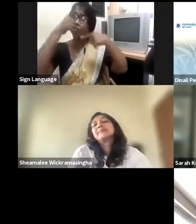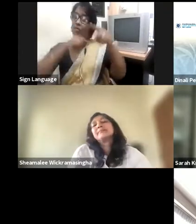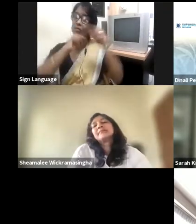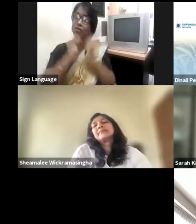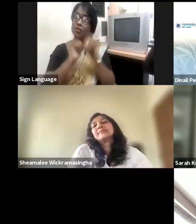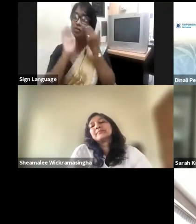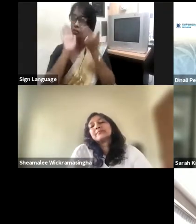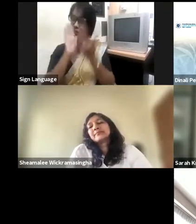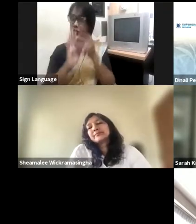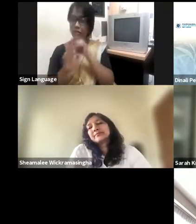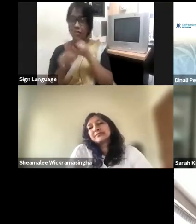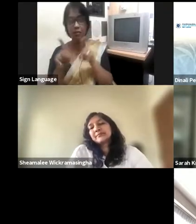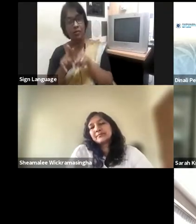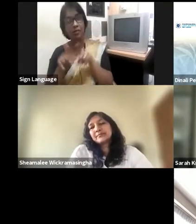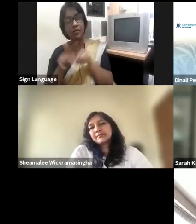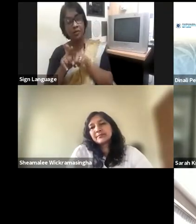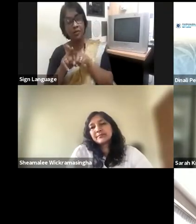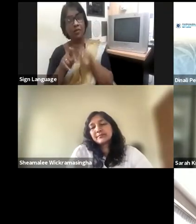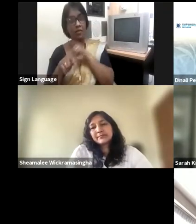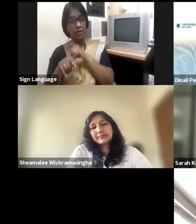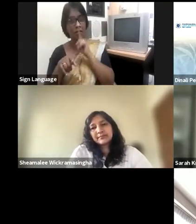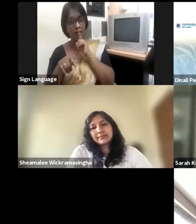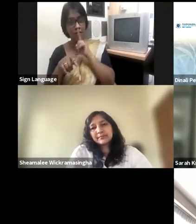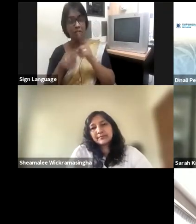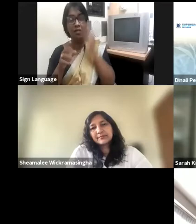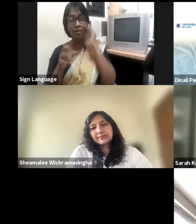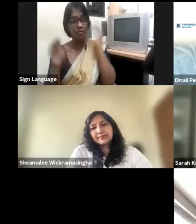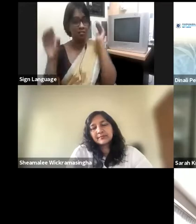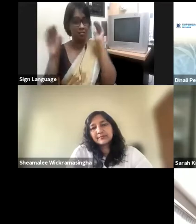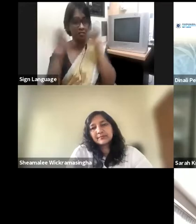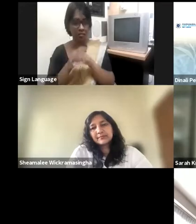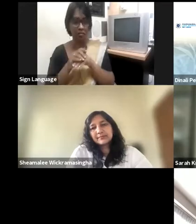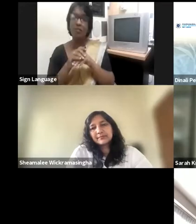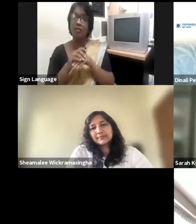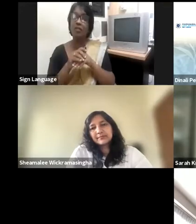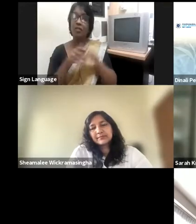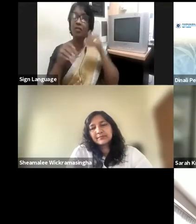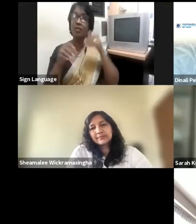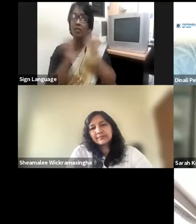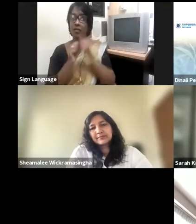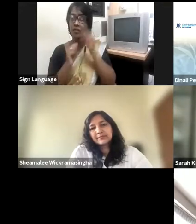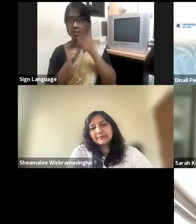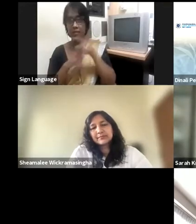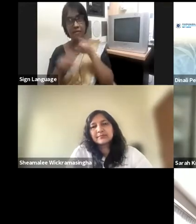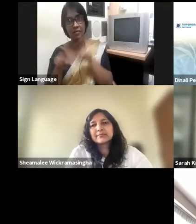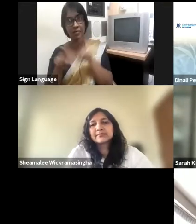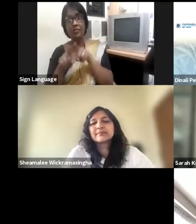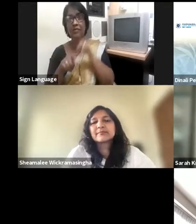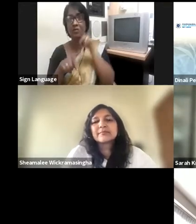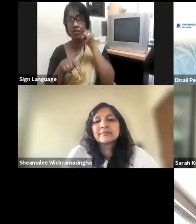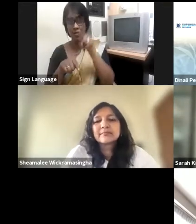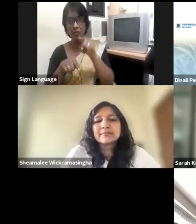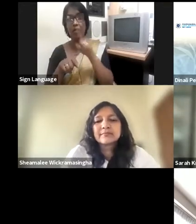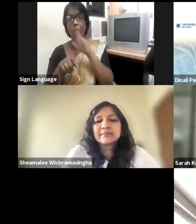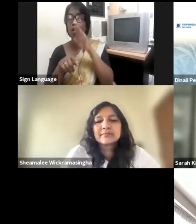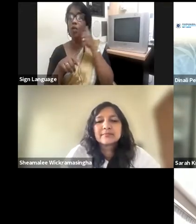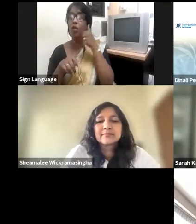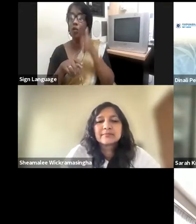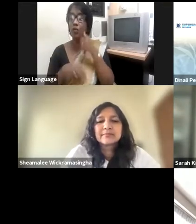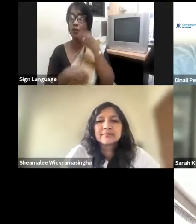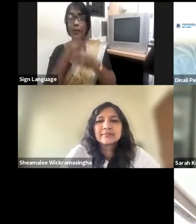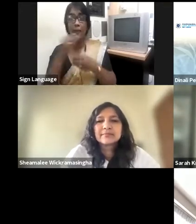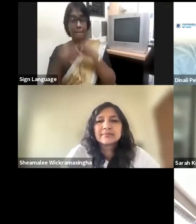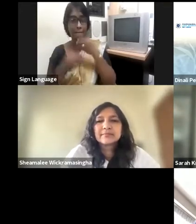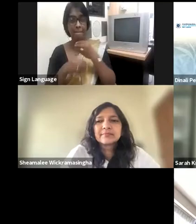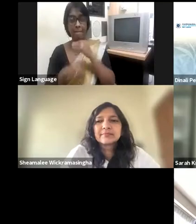better representation in the boardroom, you in fact are going to have a much better business benefit and outcome, not just